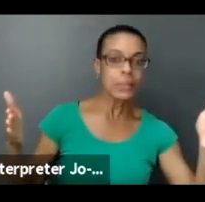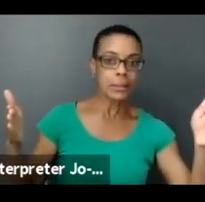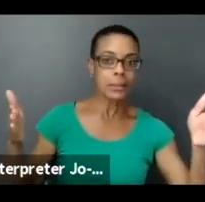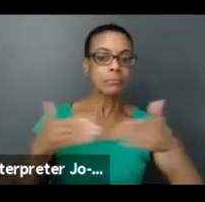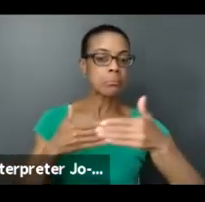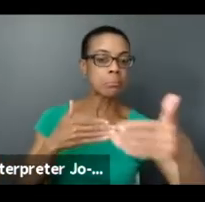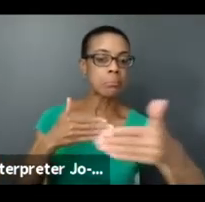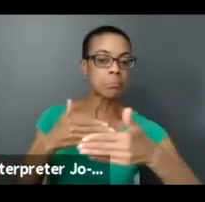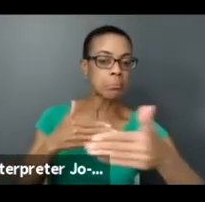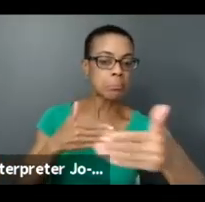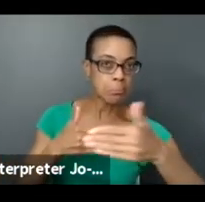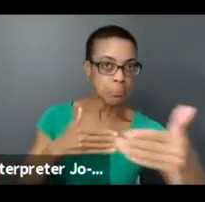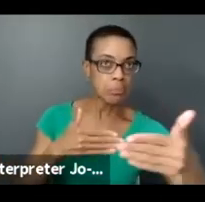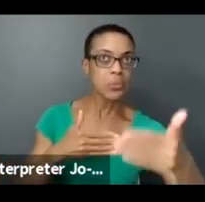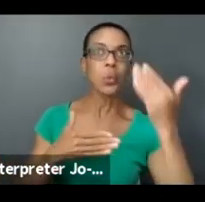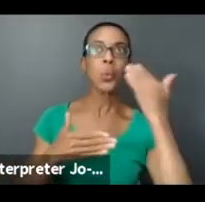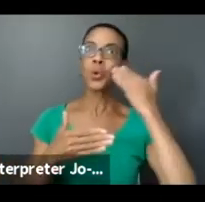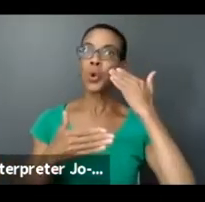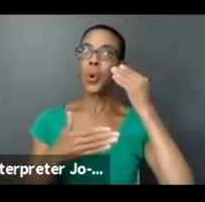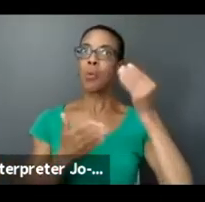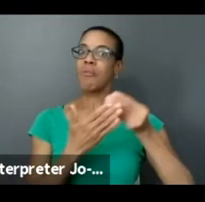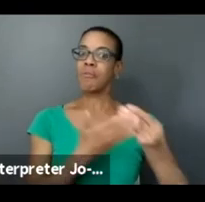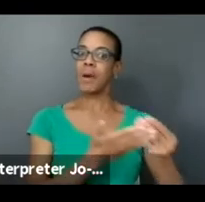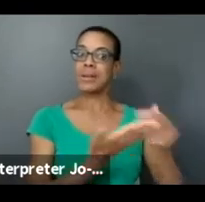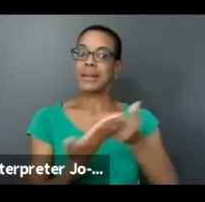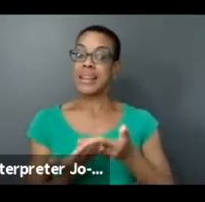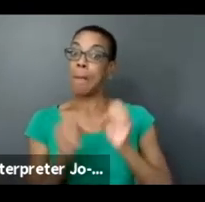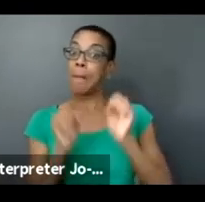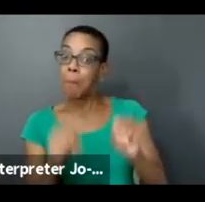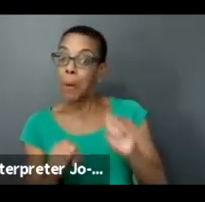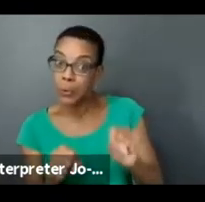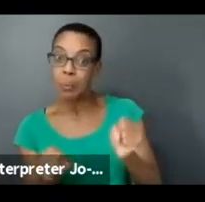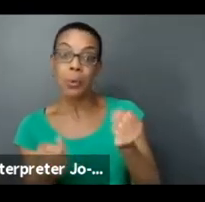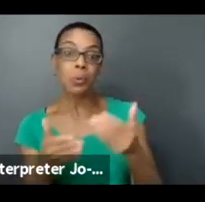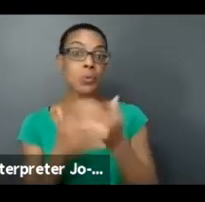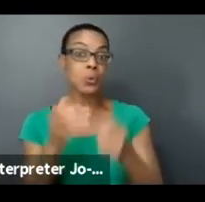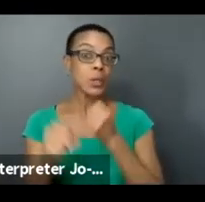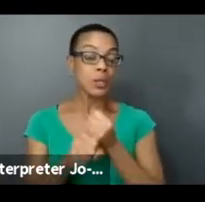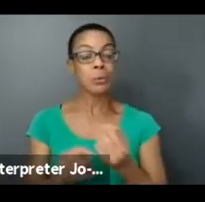funding starting in the new year if we're applying now. this is great information. Thank you.